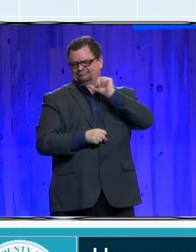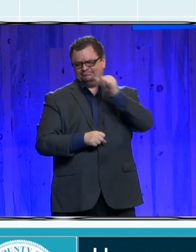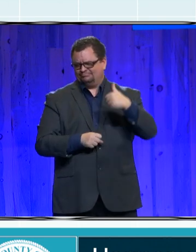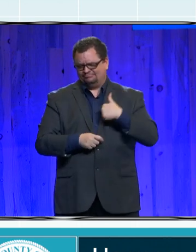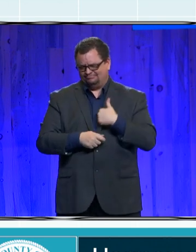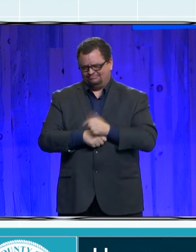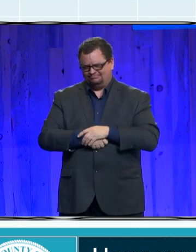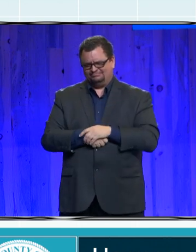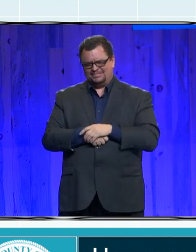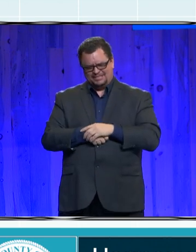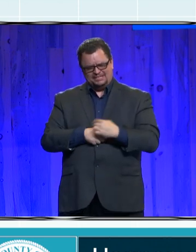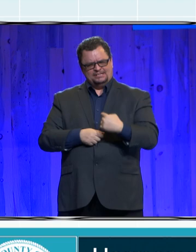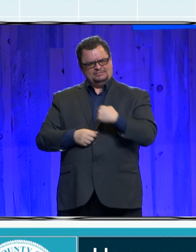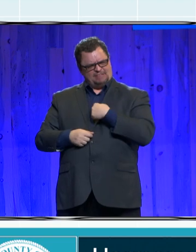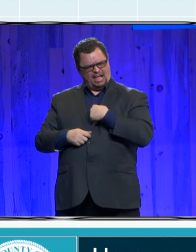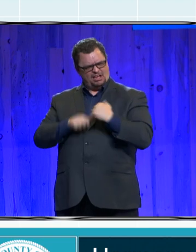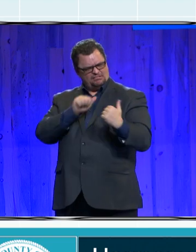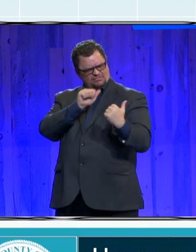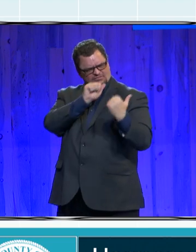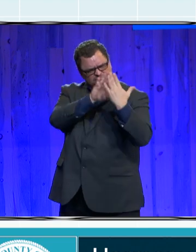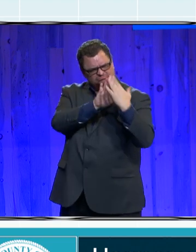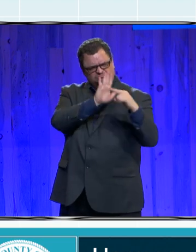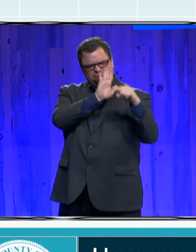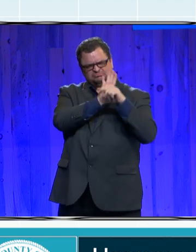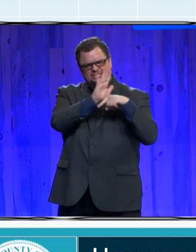That's all I have. Thank you. Thank